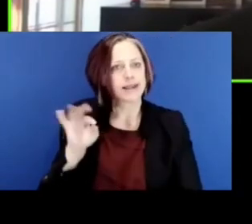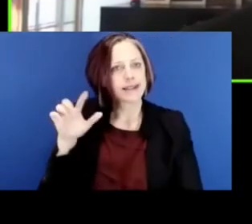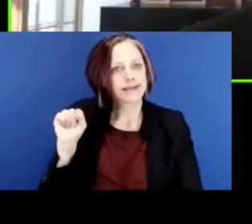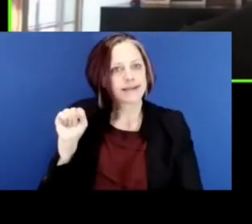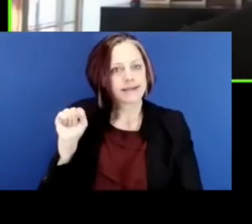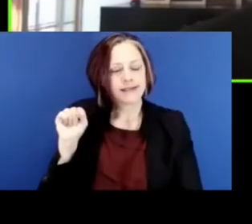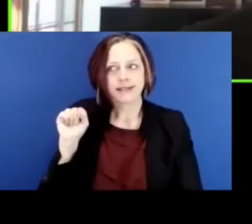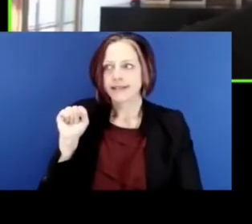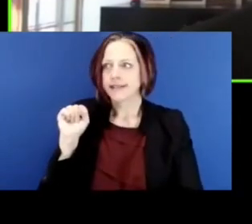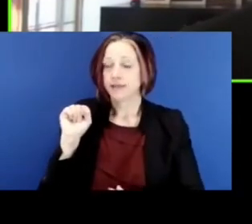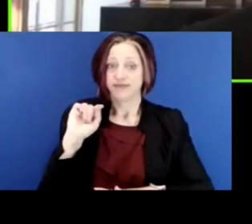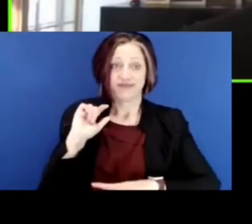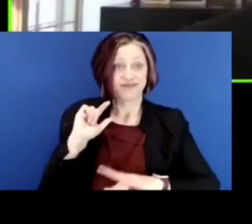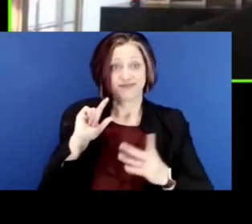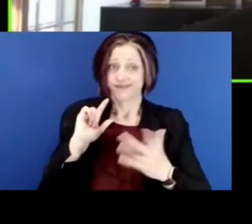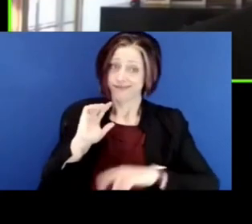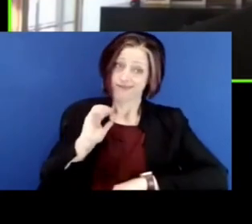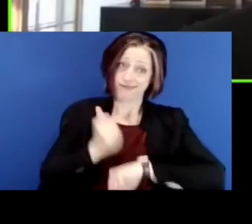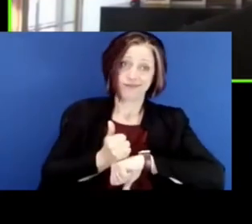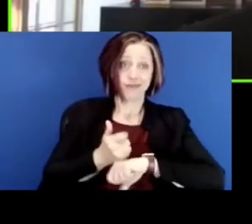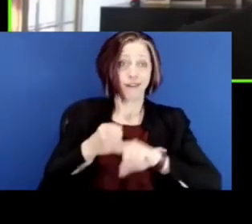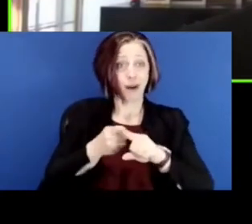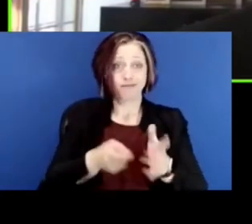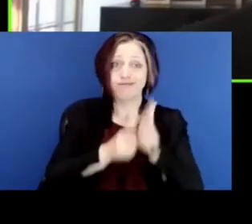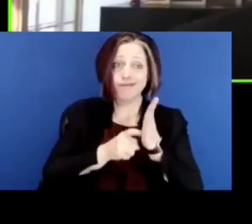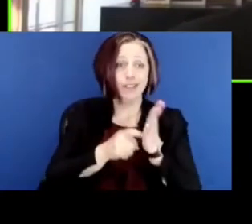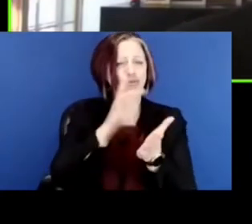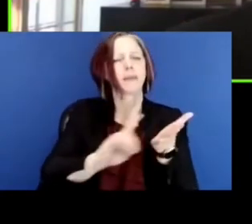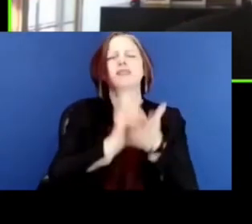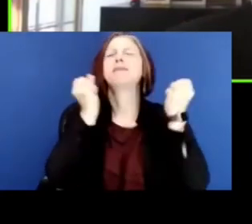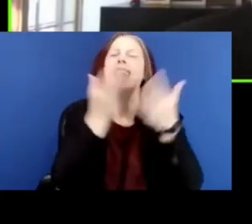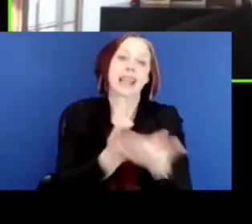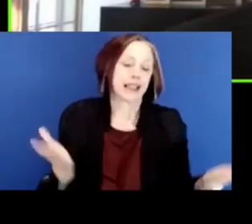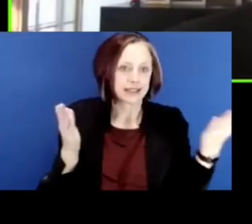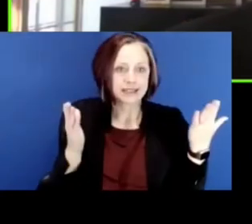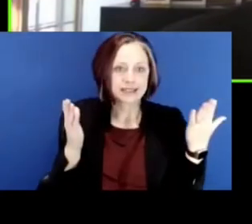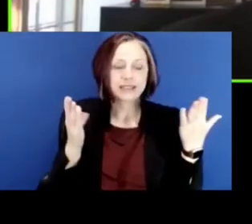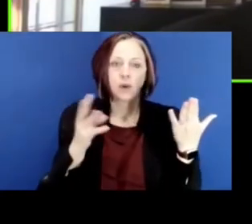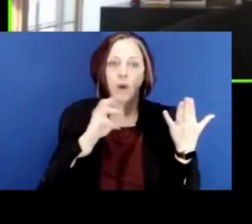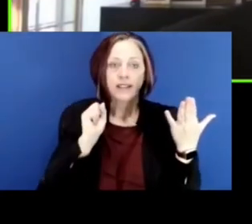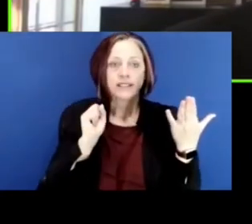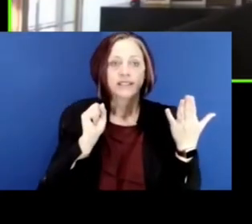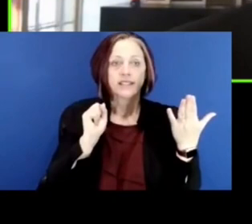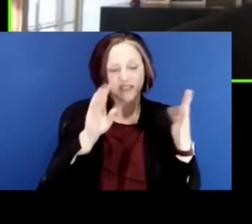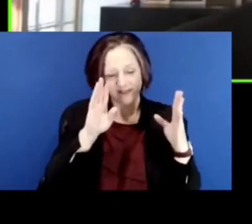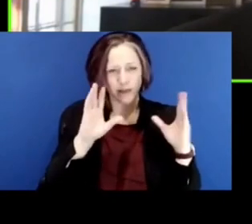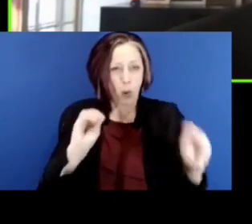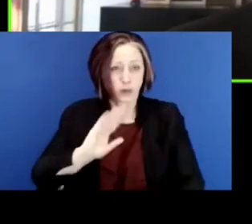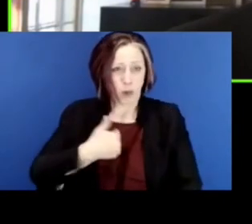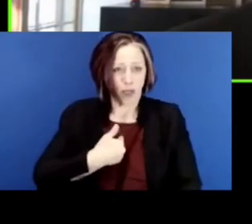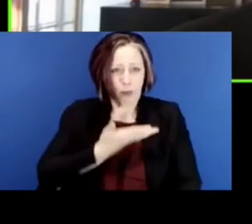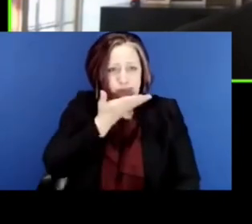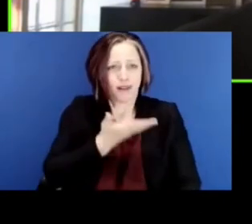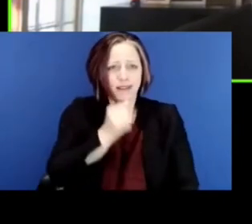was built on enforced discrimination, many different things. It was soulless. It didn't take care of